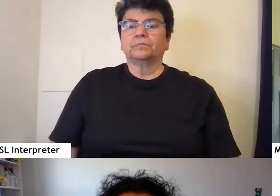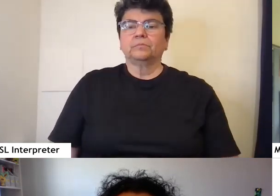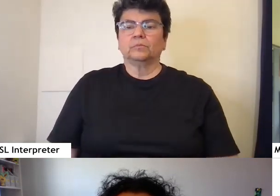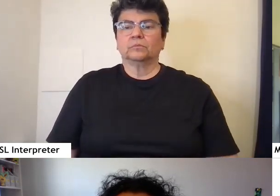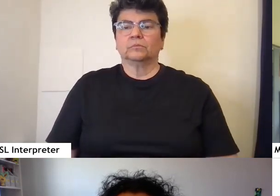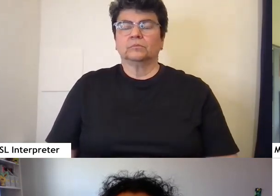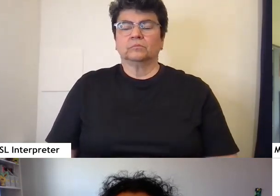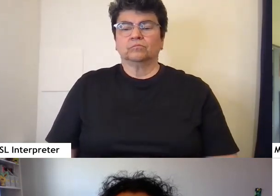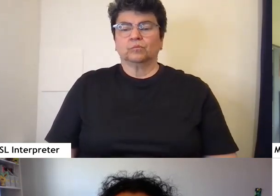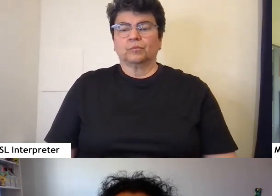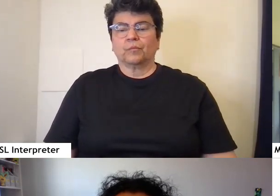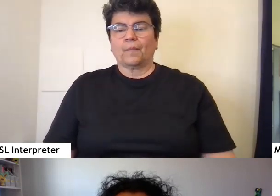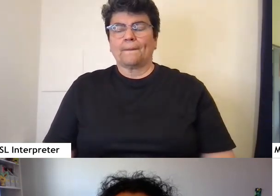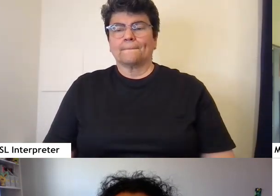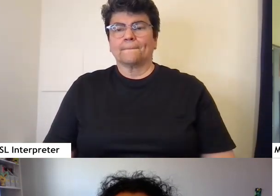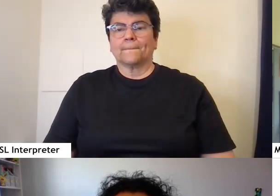talking about